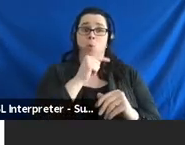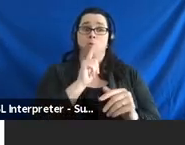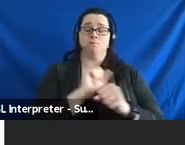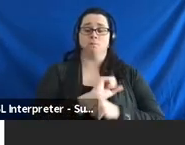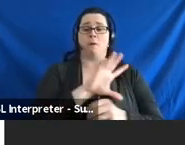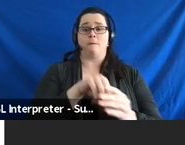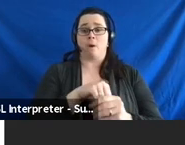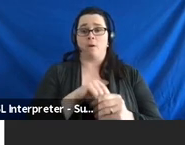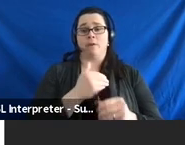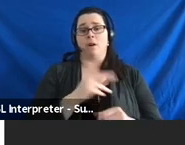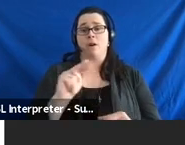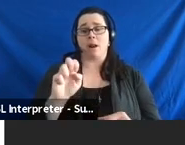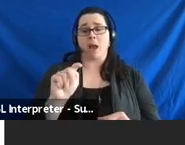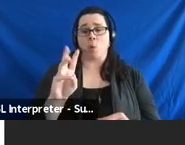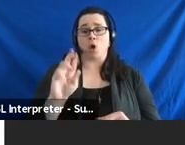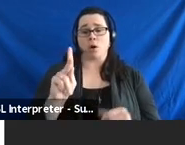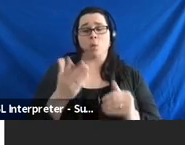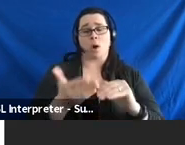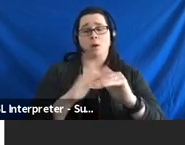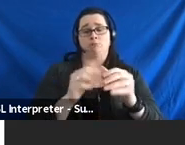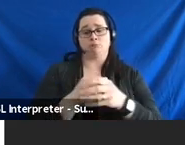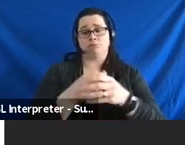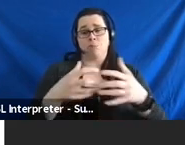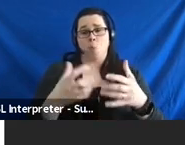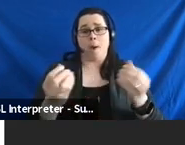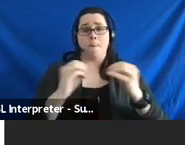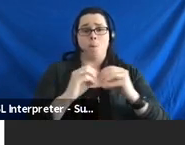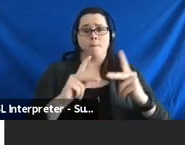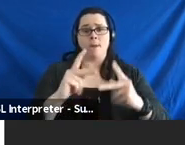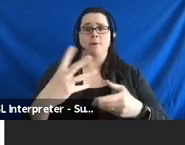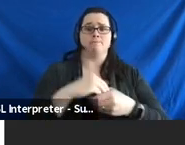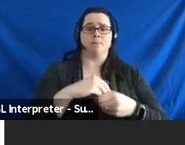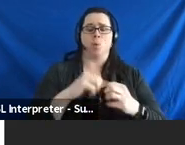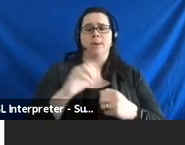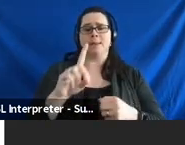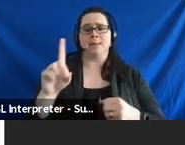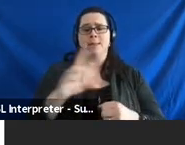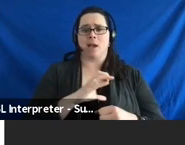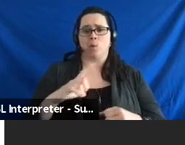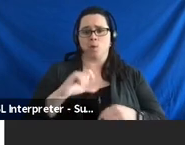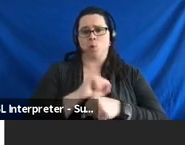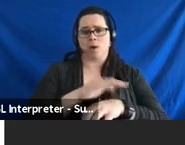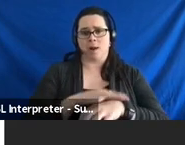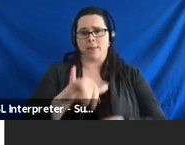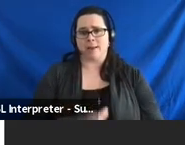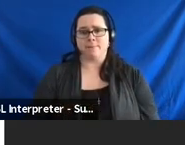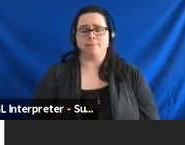involved in our network. We want to increase that. We want to have more people hooked up with the DD Council to work on these types of things.